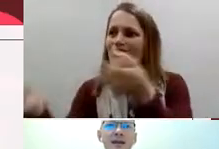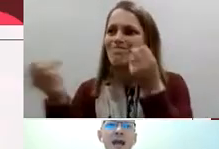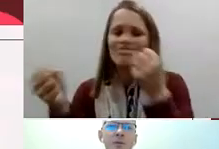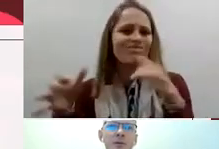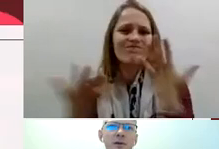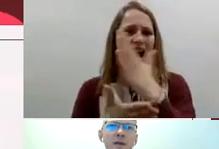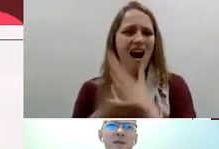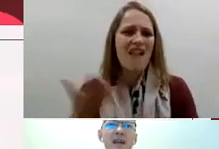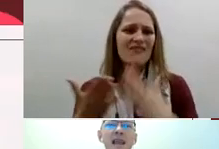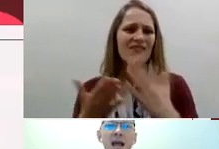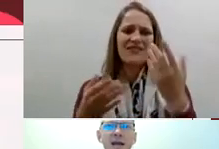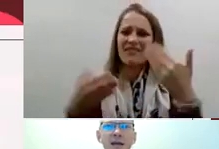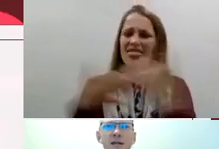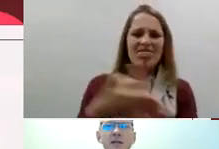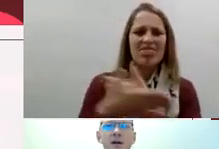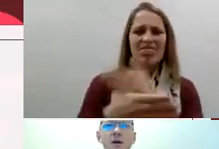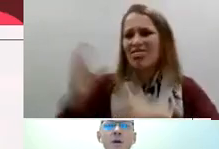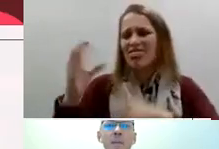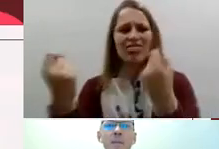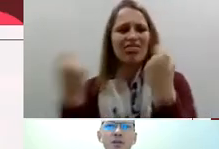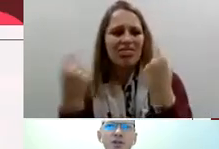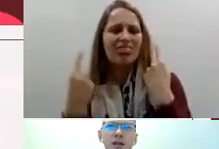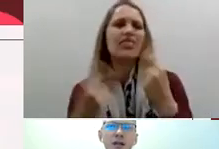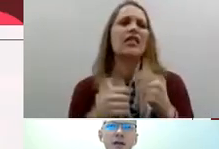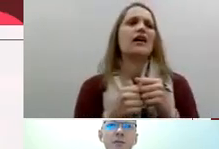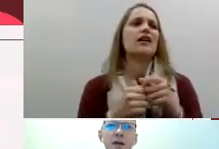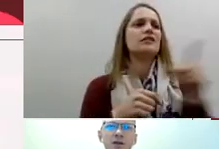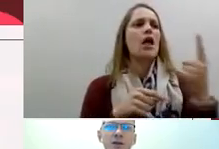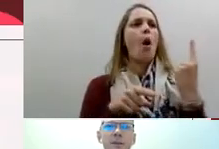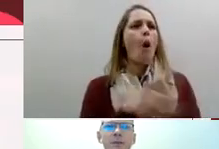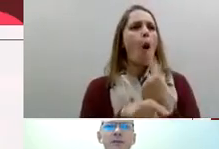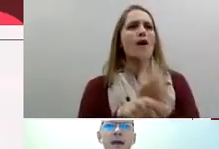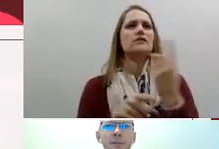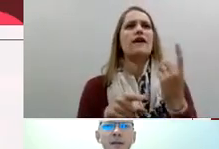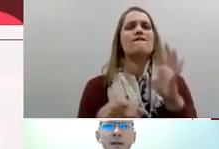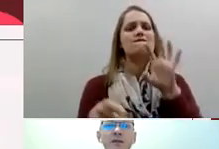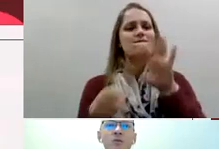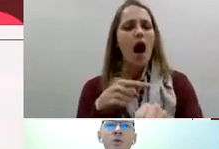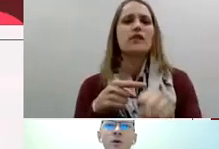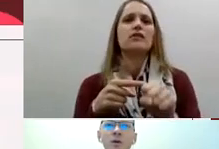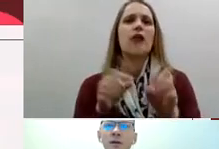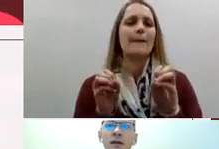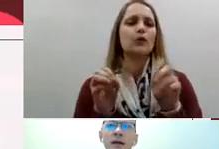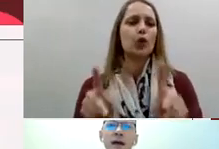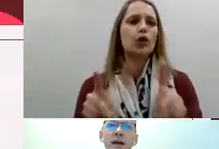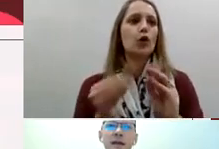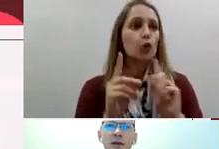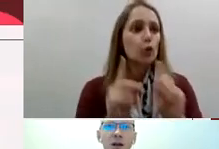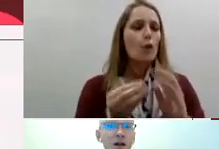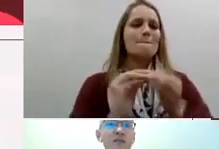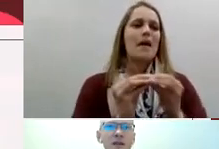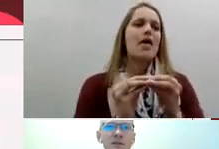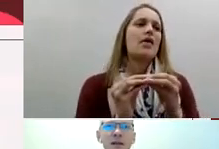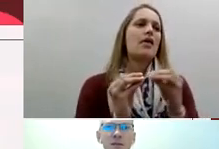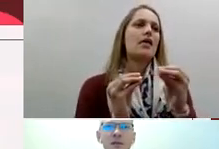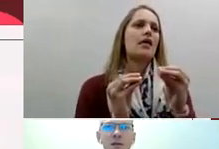gap they lack so much information about what's happening in the world and in their